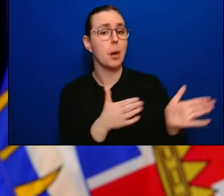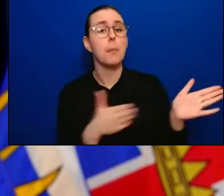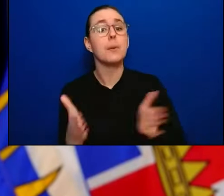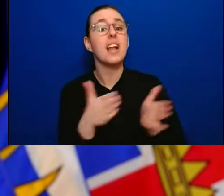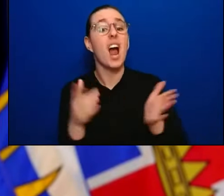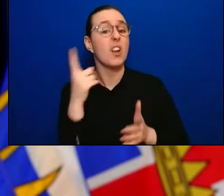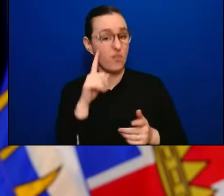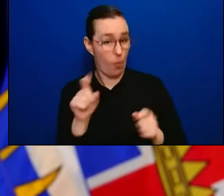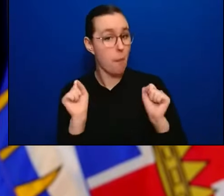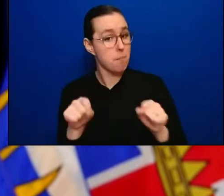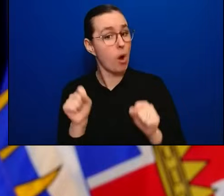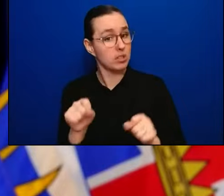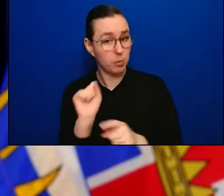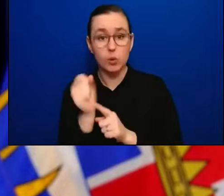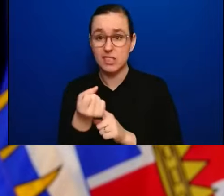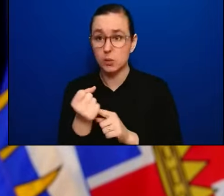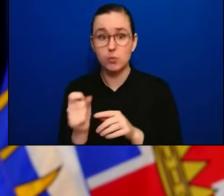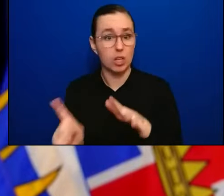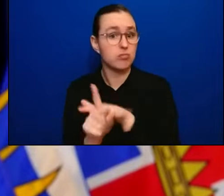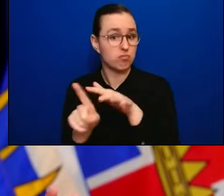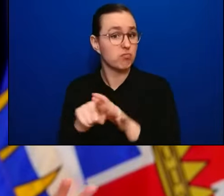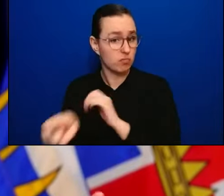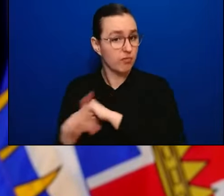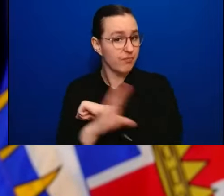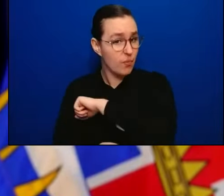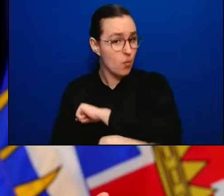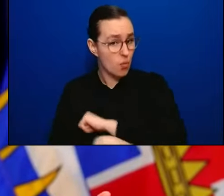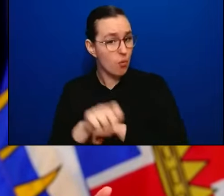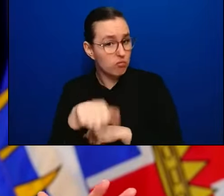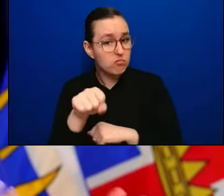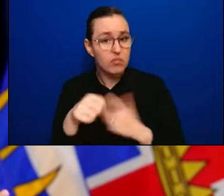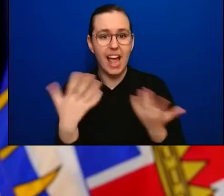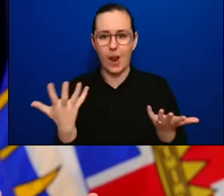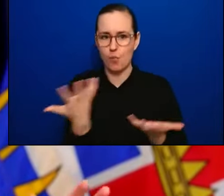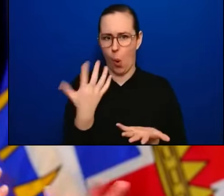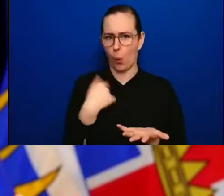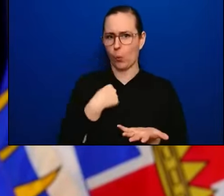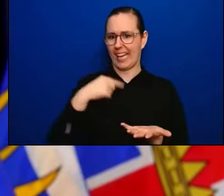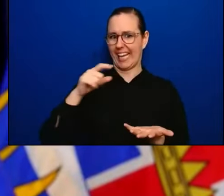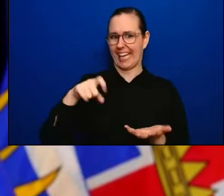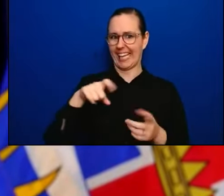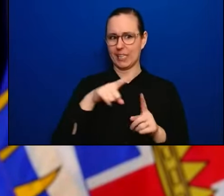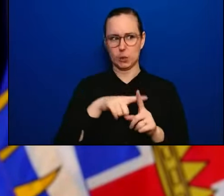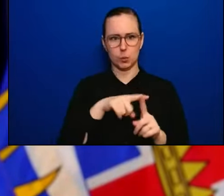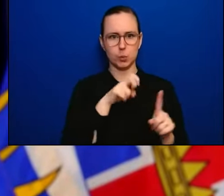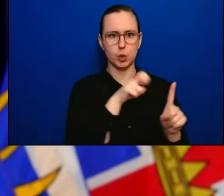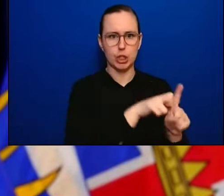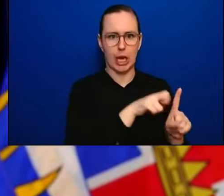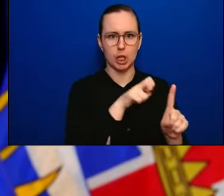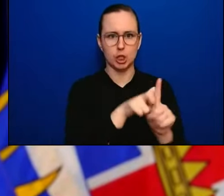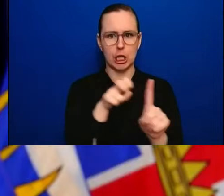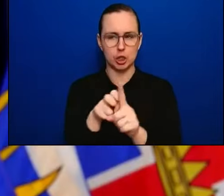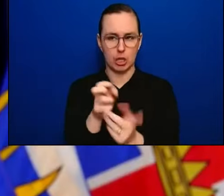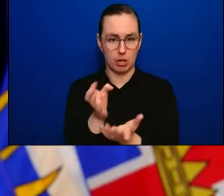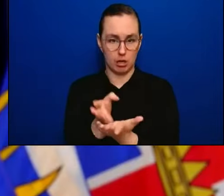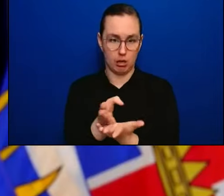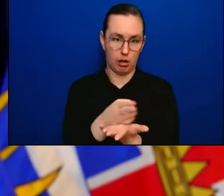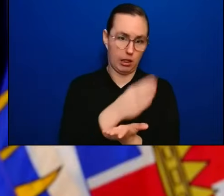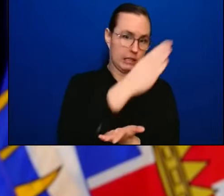surveillance measures do we need to have in place to tell if we're going down more severe, brand-new virus versus